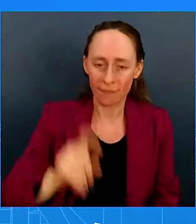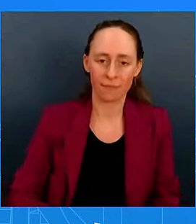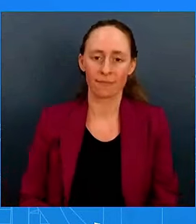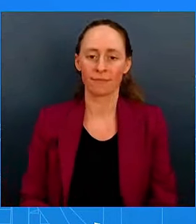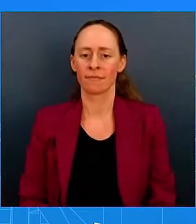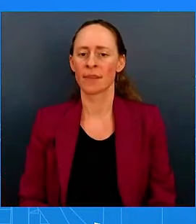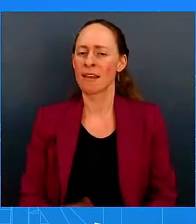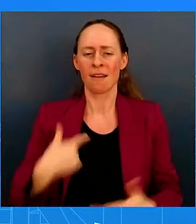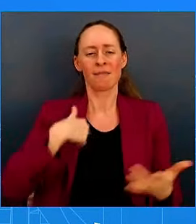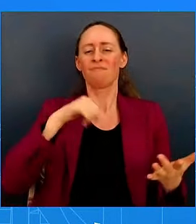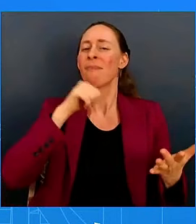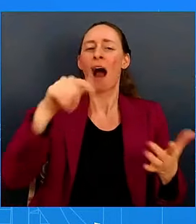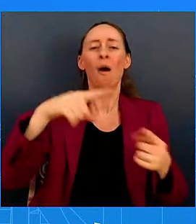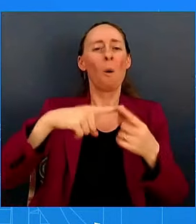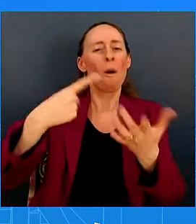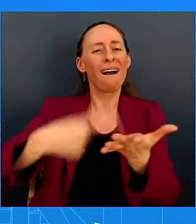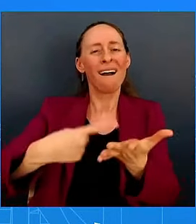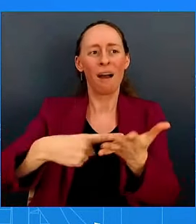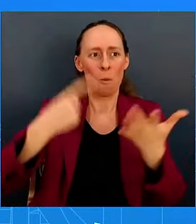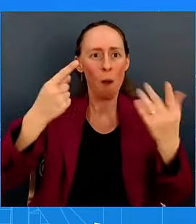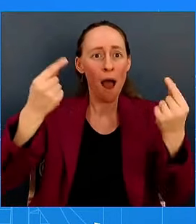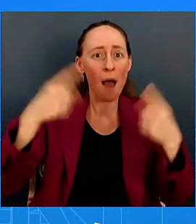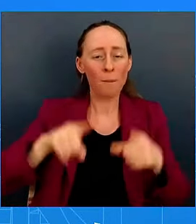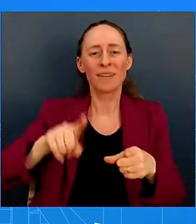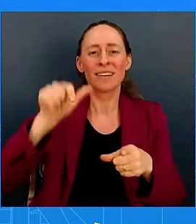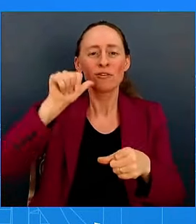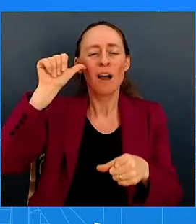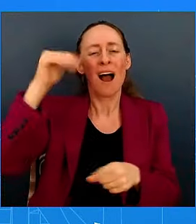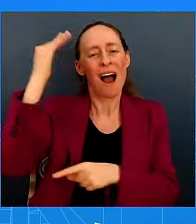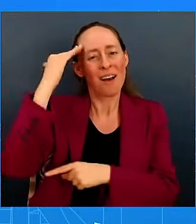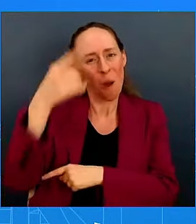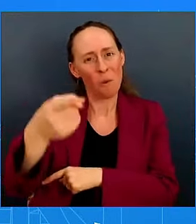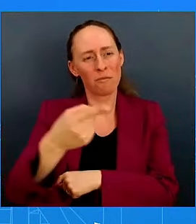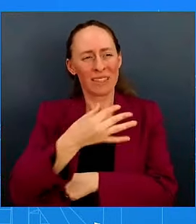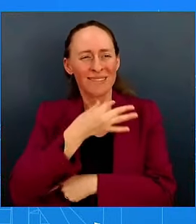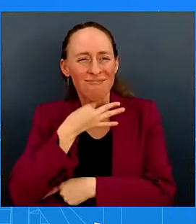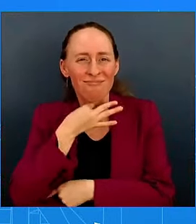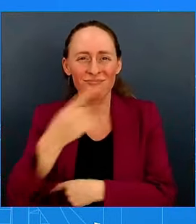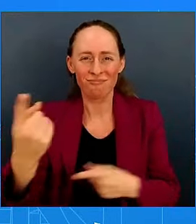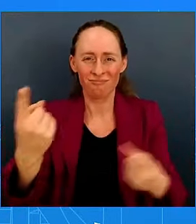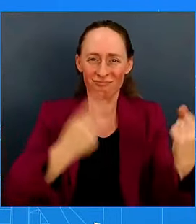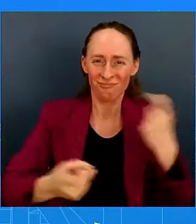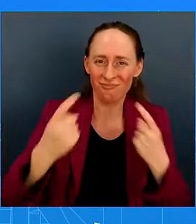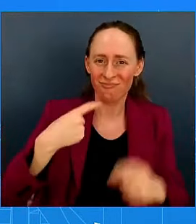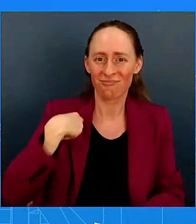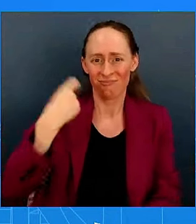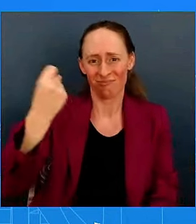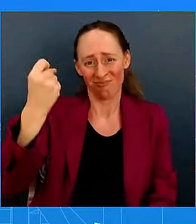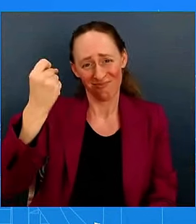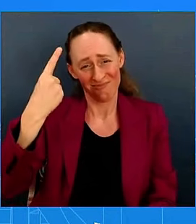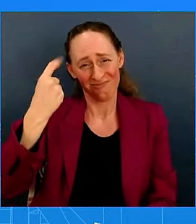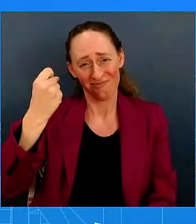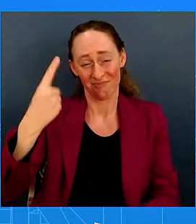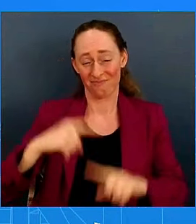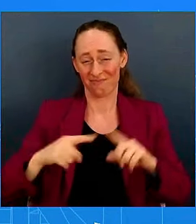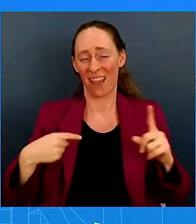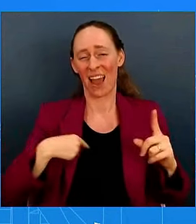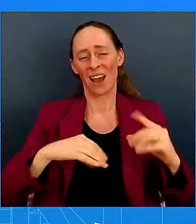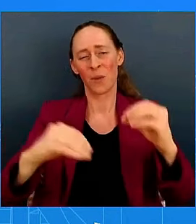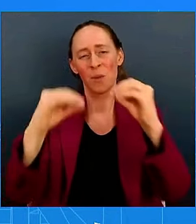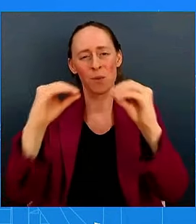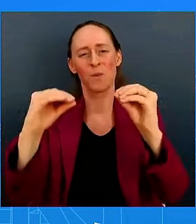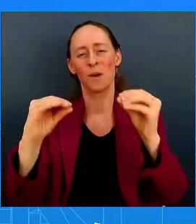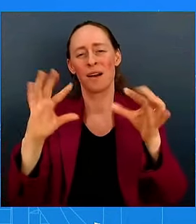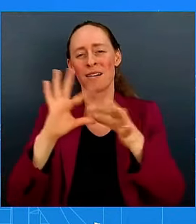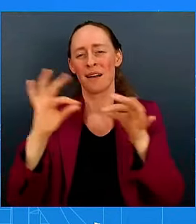I get it. And I understand where all your questions are coming from. They're all valid. They're all fair. I'm just not going to get into this. I will add, if I